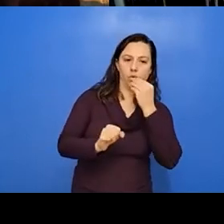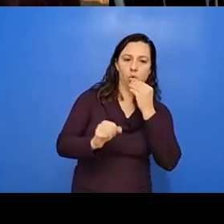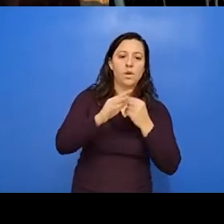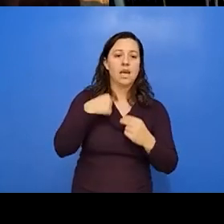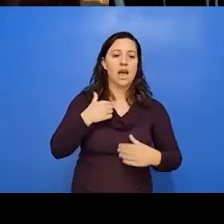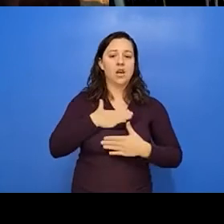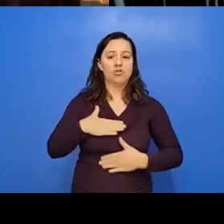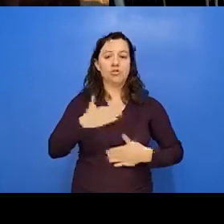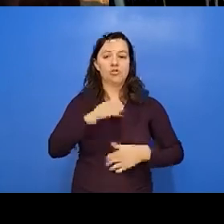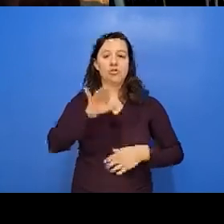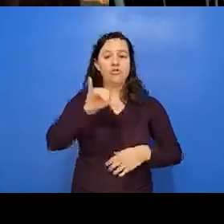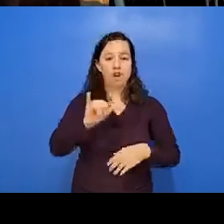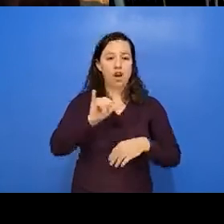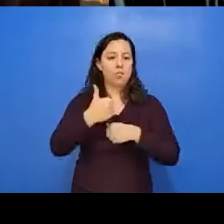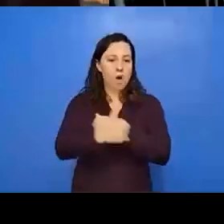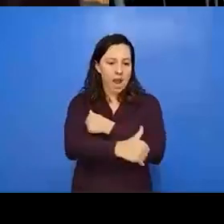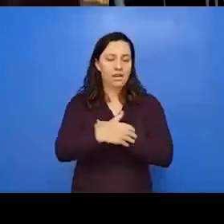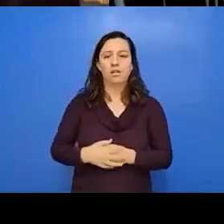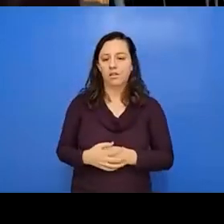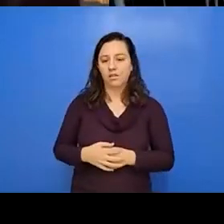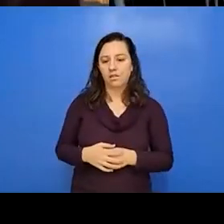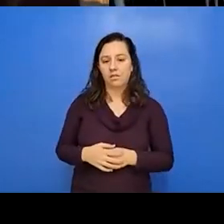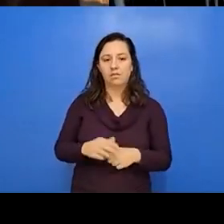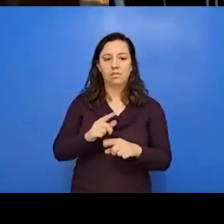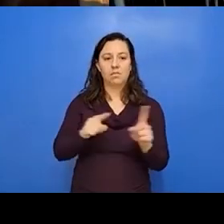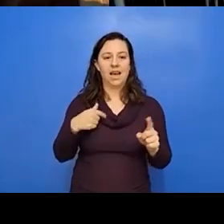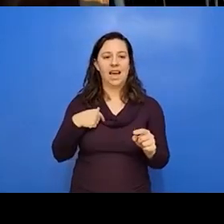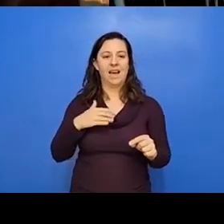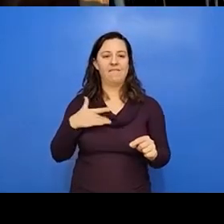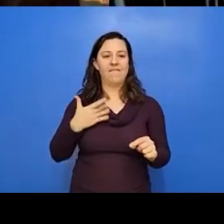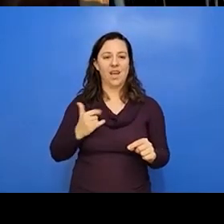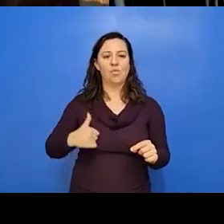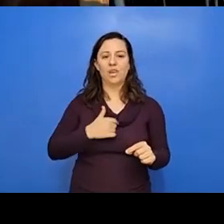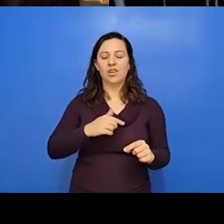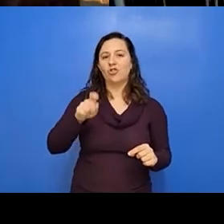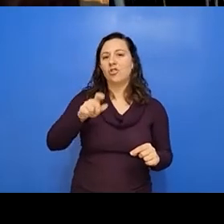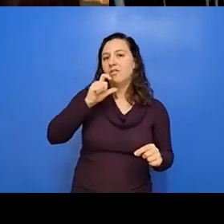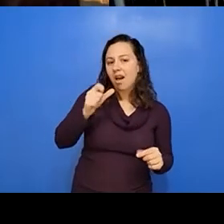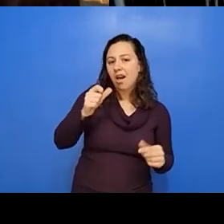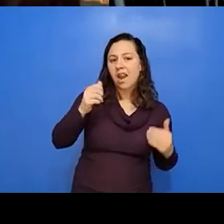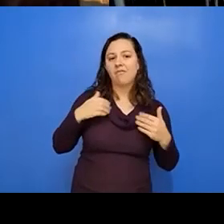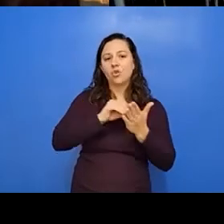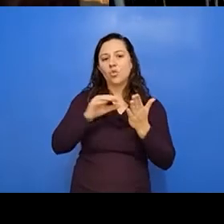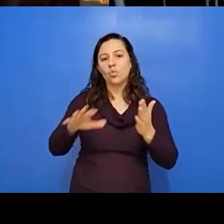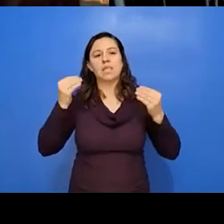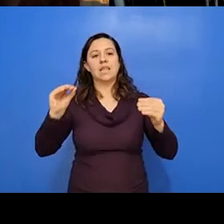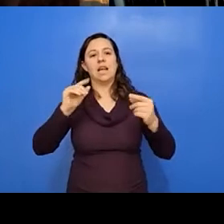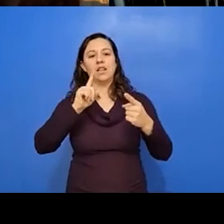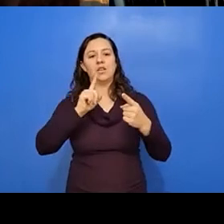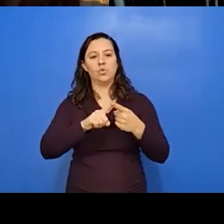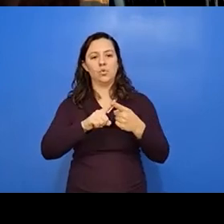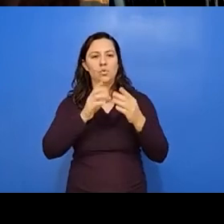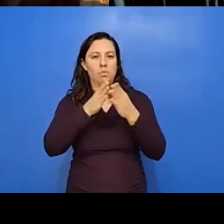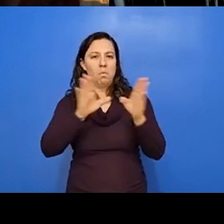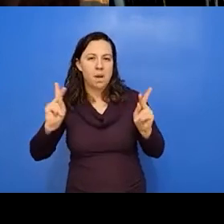of fry bread like everybody else, but I, I didn't feel like we should, as our students sell that to the public like that, like we own that,